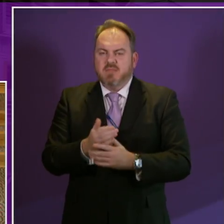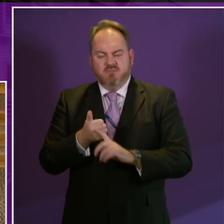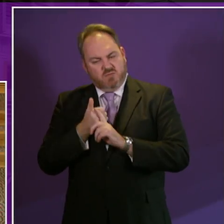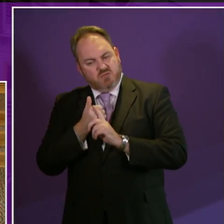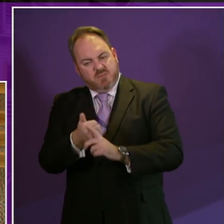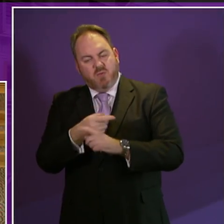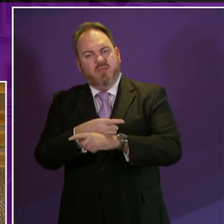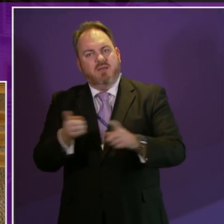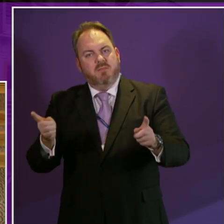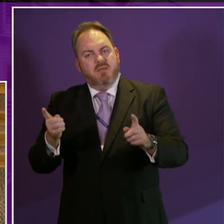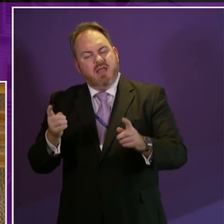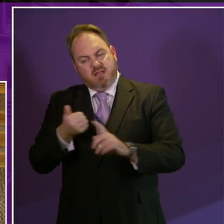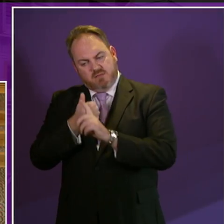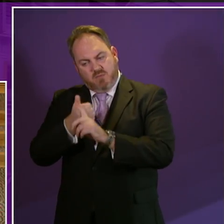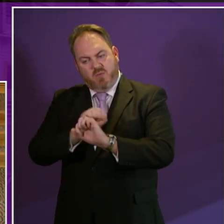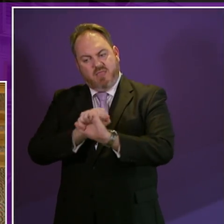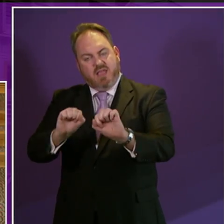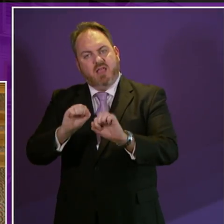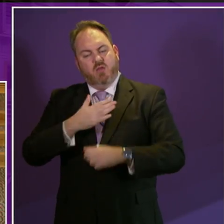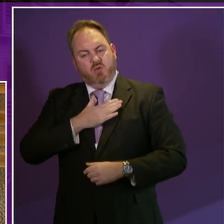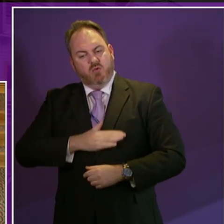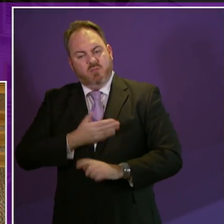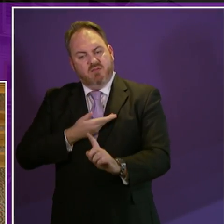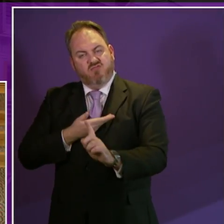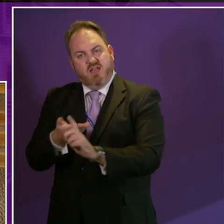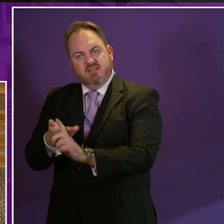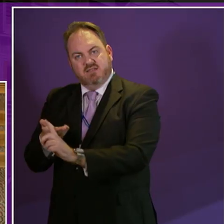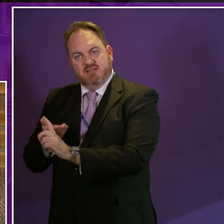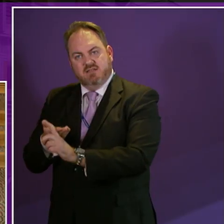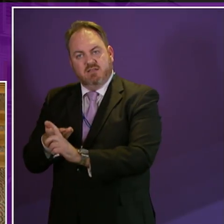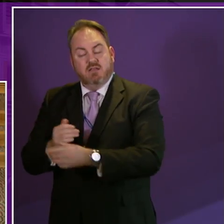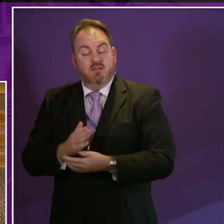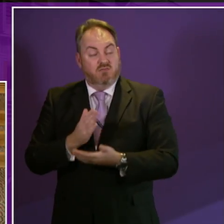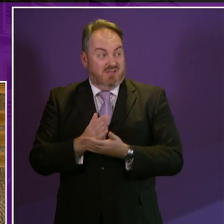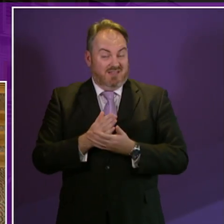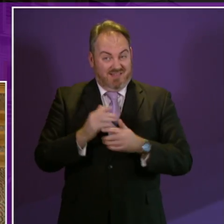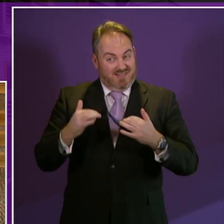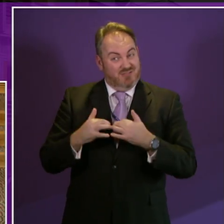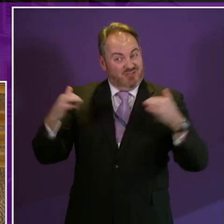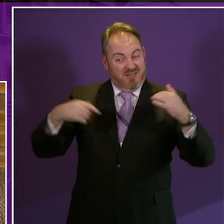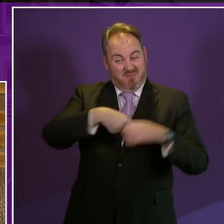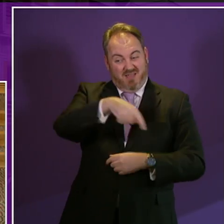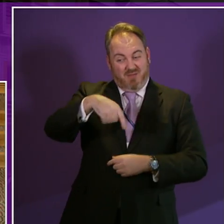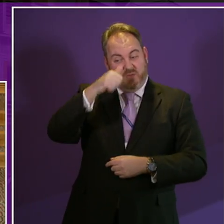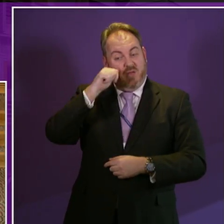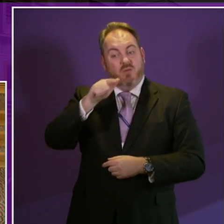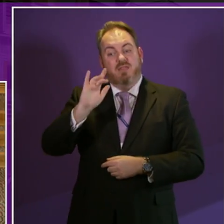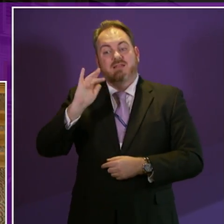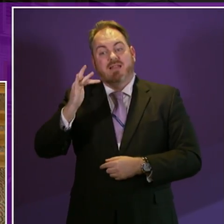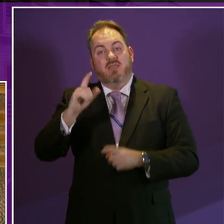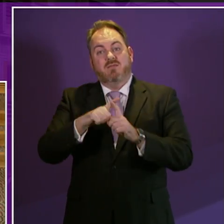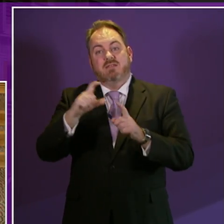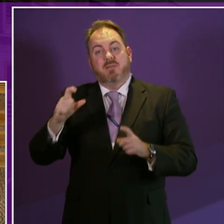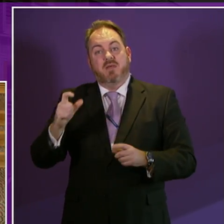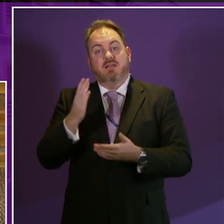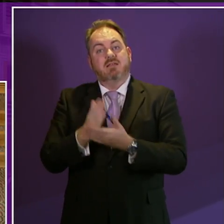disabled people's human rights. As members in this chamber will know, this Saturday, the 10th of December, is Human